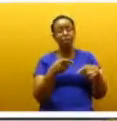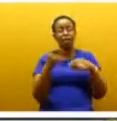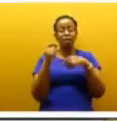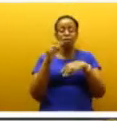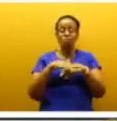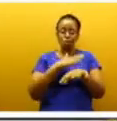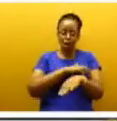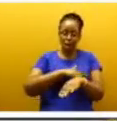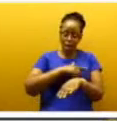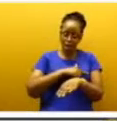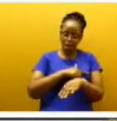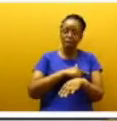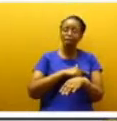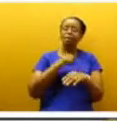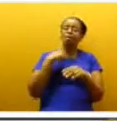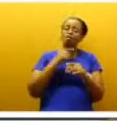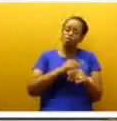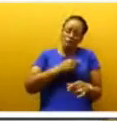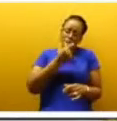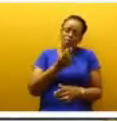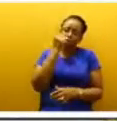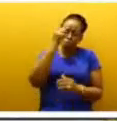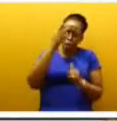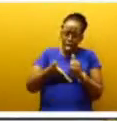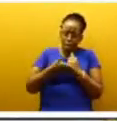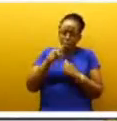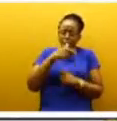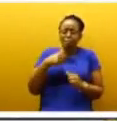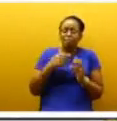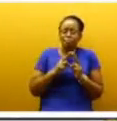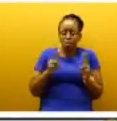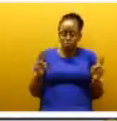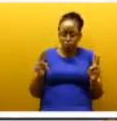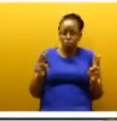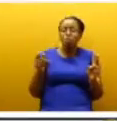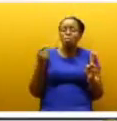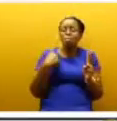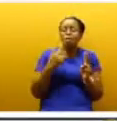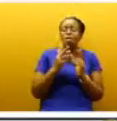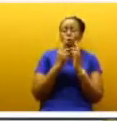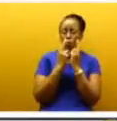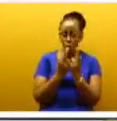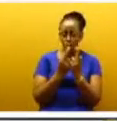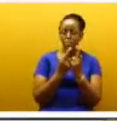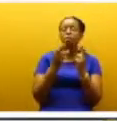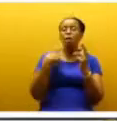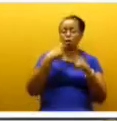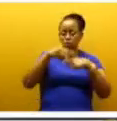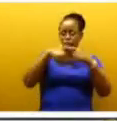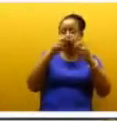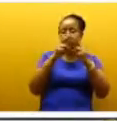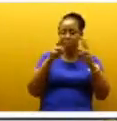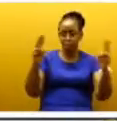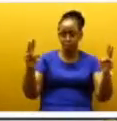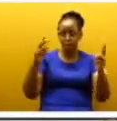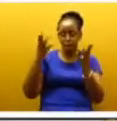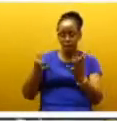and I pray that we continue to do so. And finally, I will yield the floor to my learned senior, Mr. James.